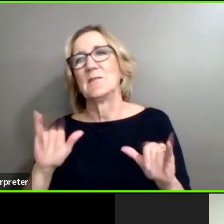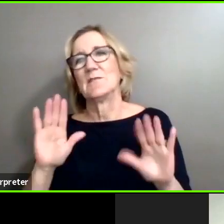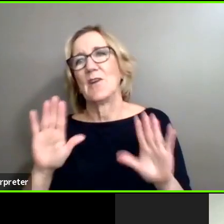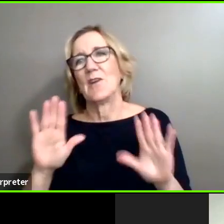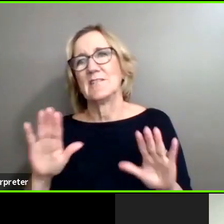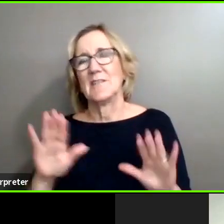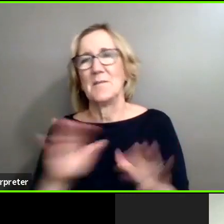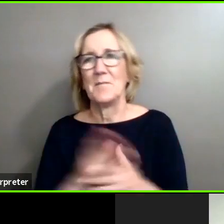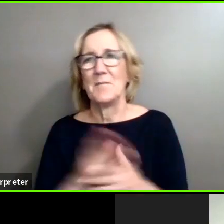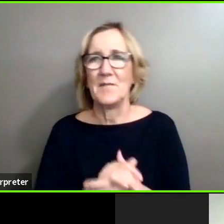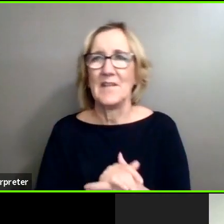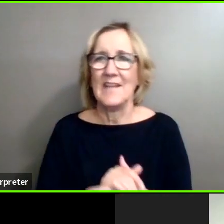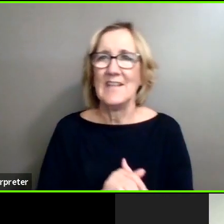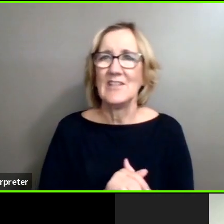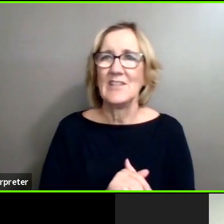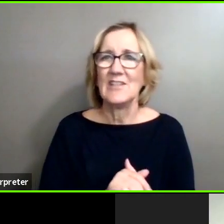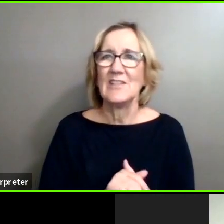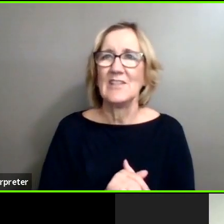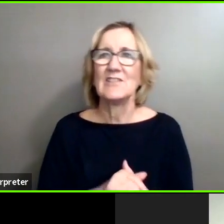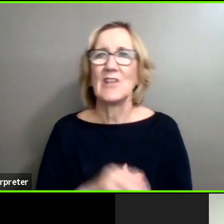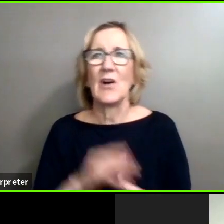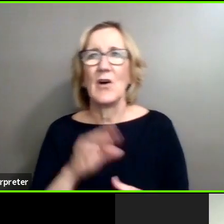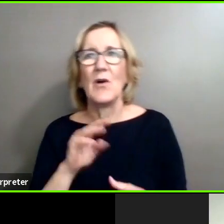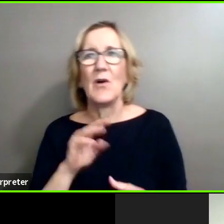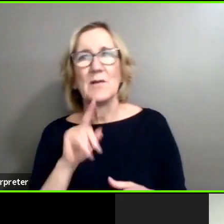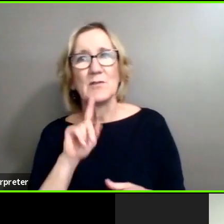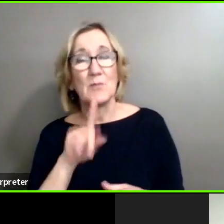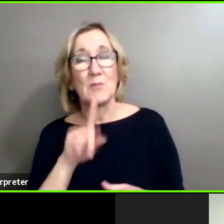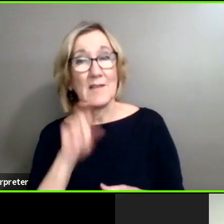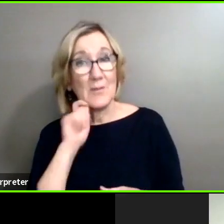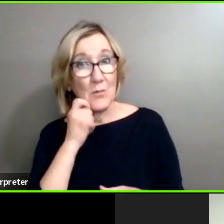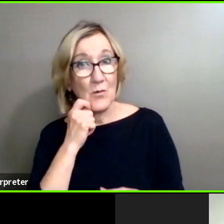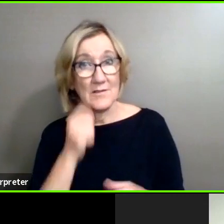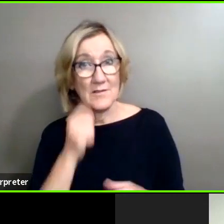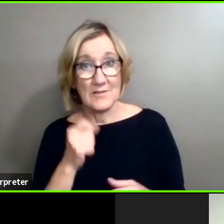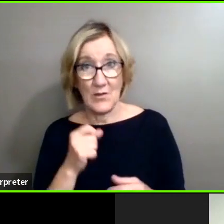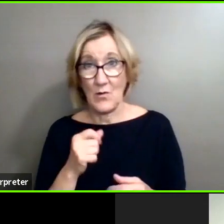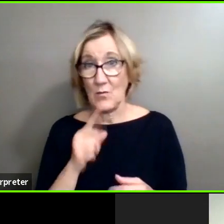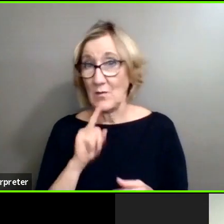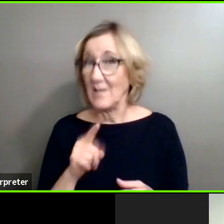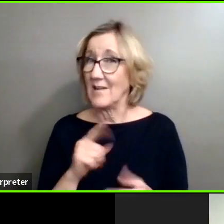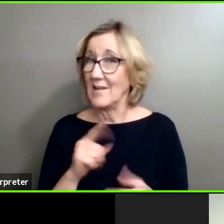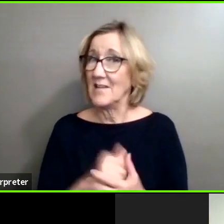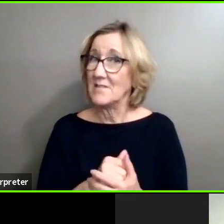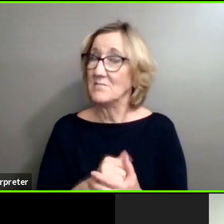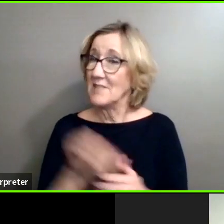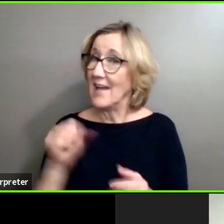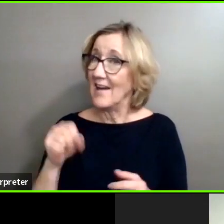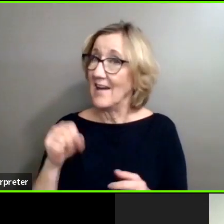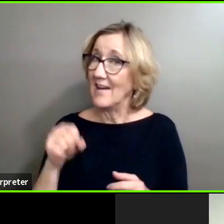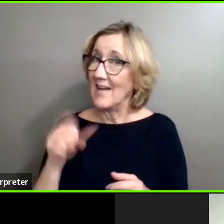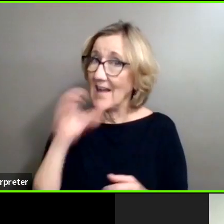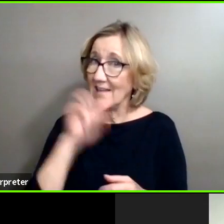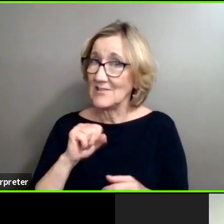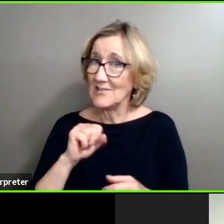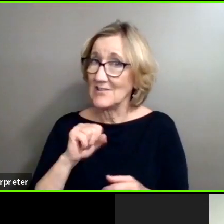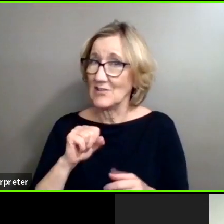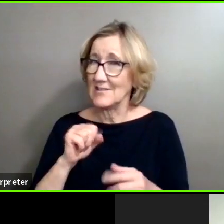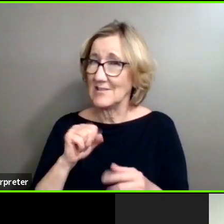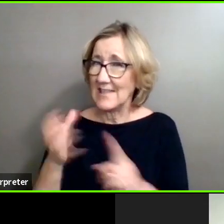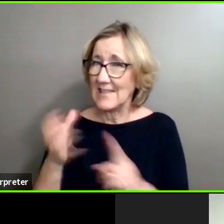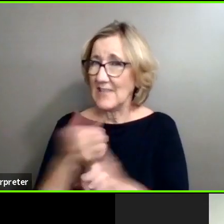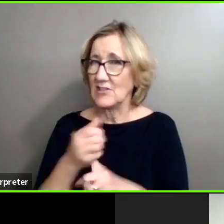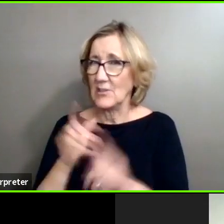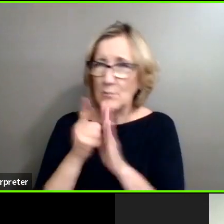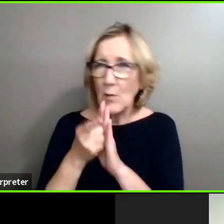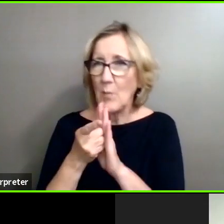there with me. It was pretty cool. But, yeah, all in all, yeah, I guess just capturing those moments, all